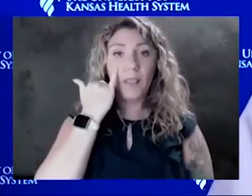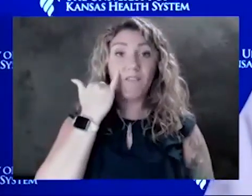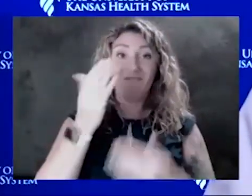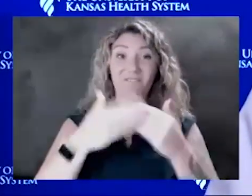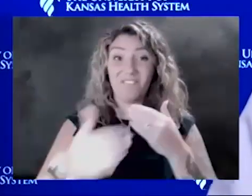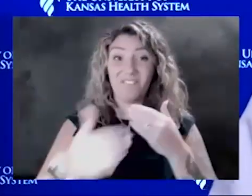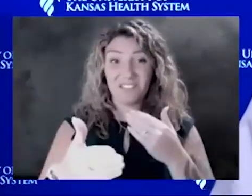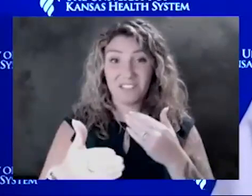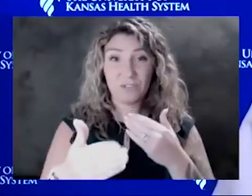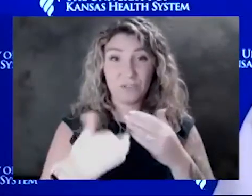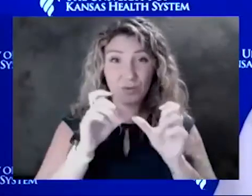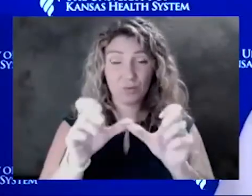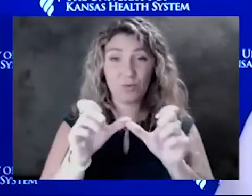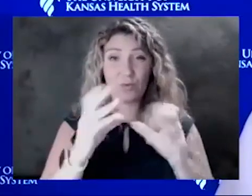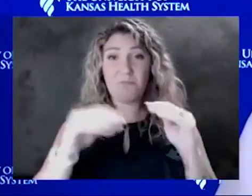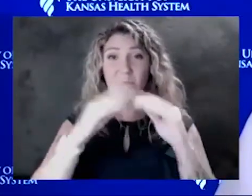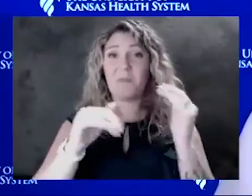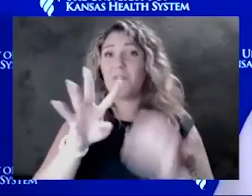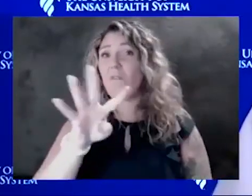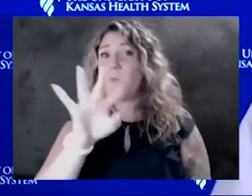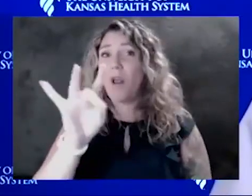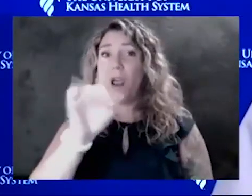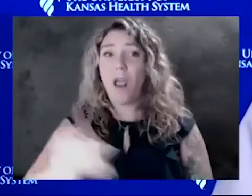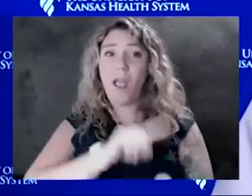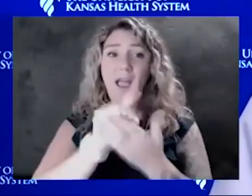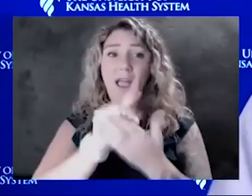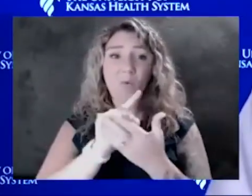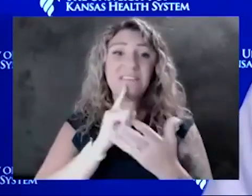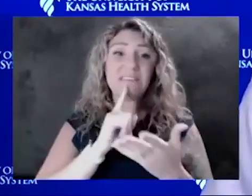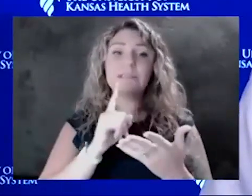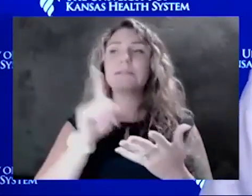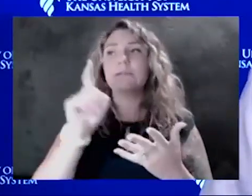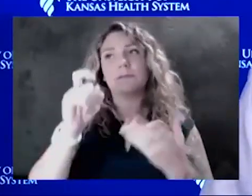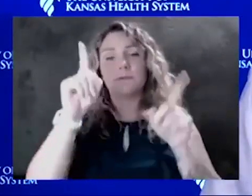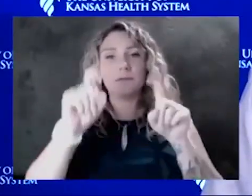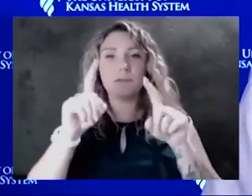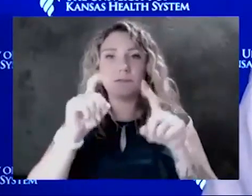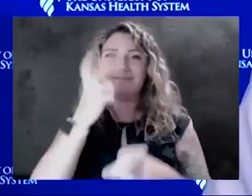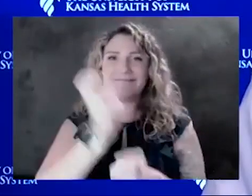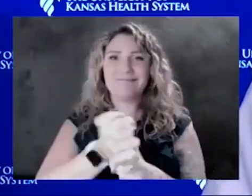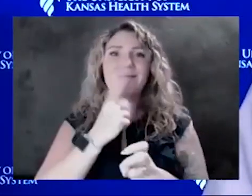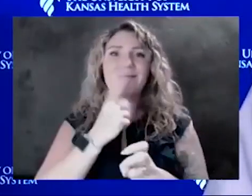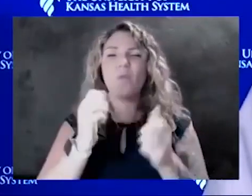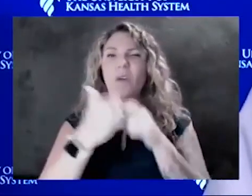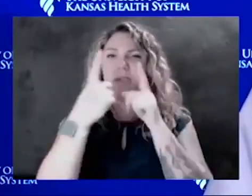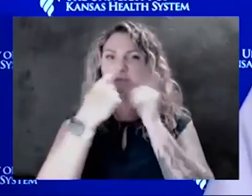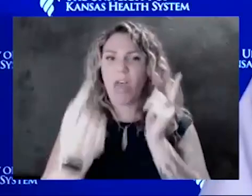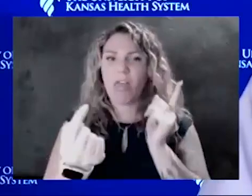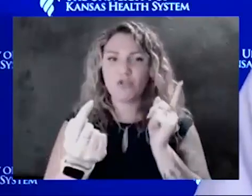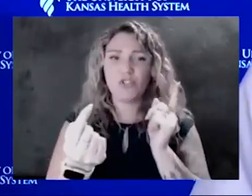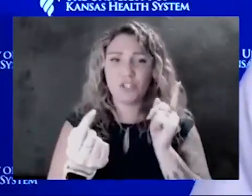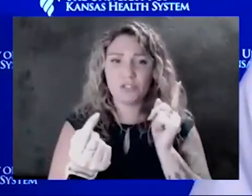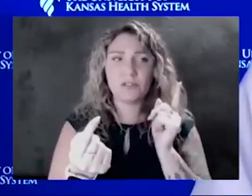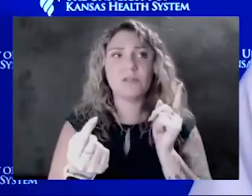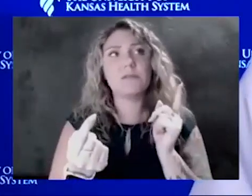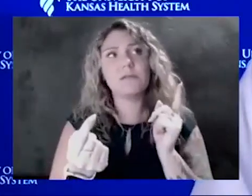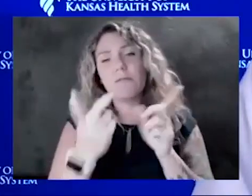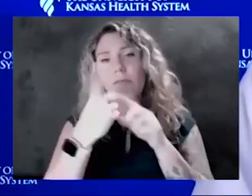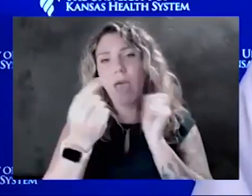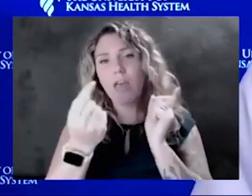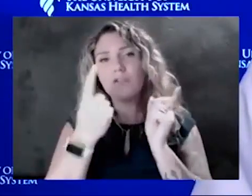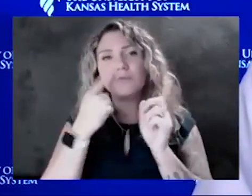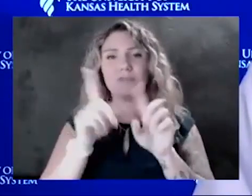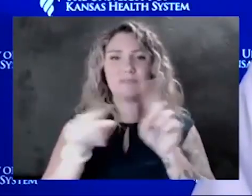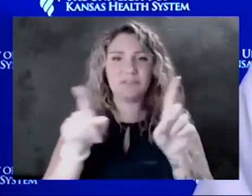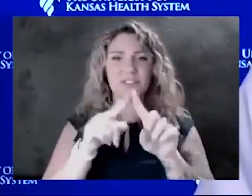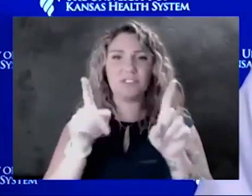tested, it's so hard to tell right now. And we have the same question with allergies, although certainly I think allergy symptoms are quite different than if the